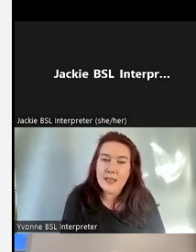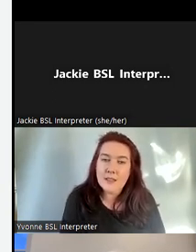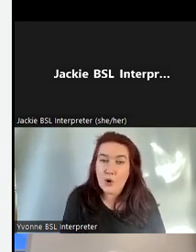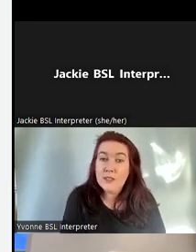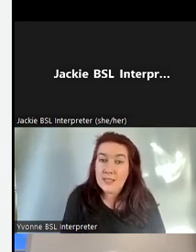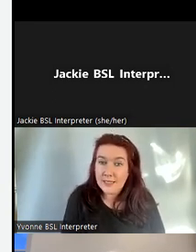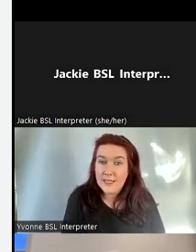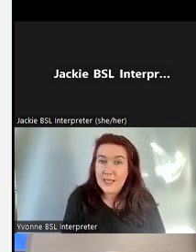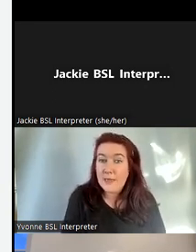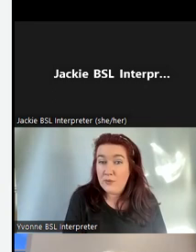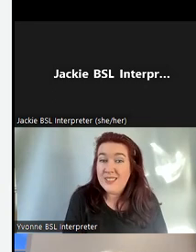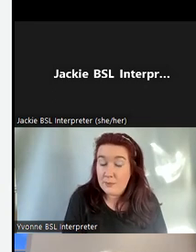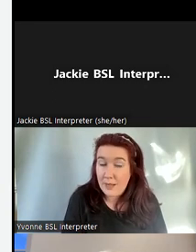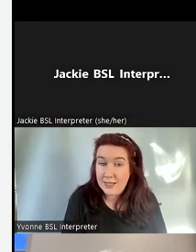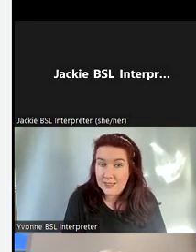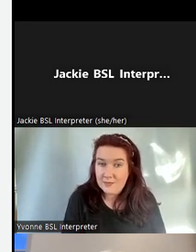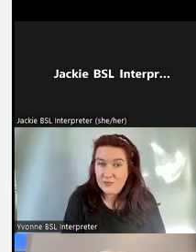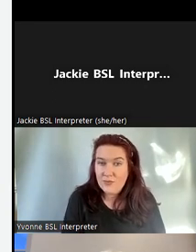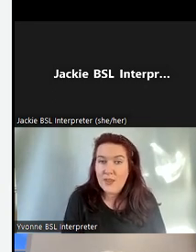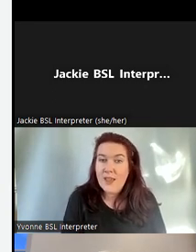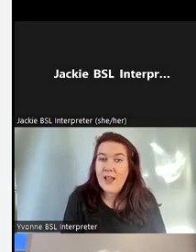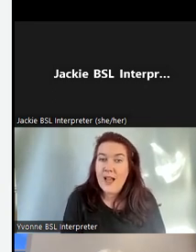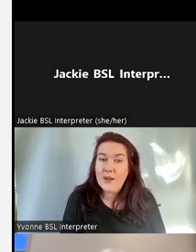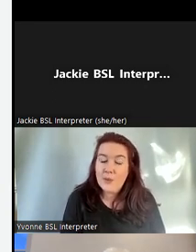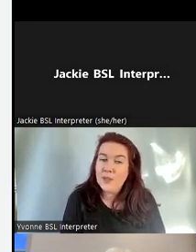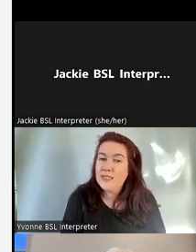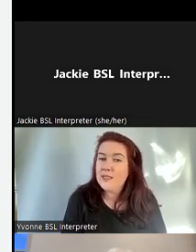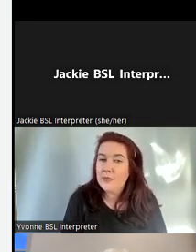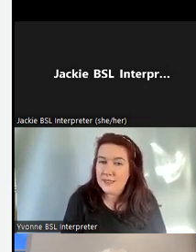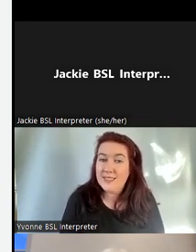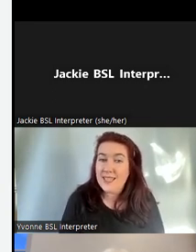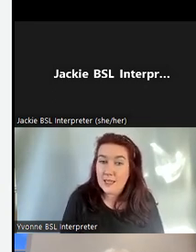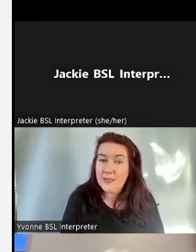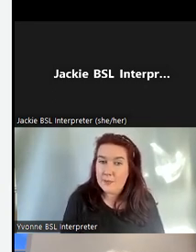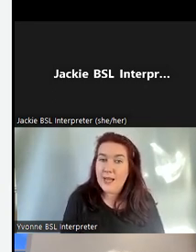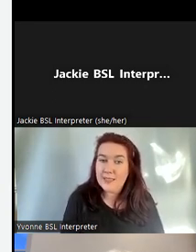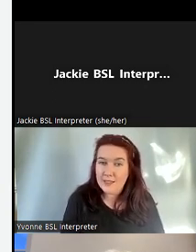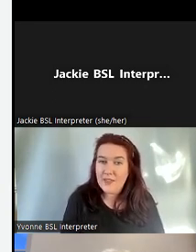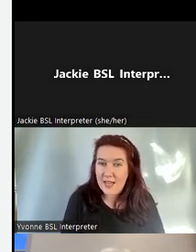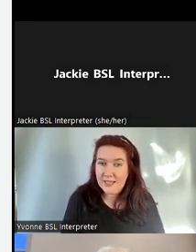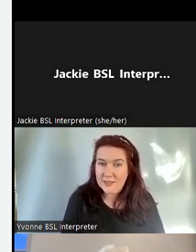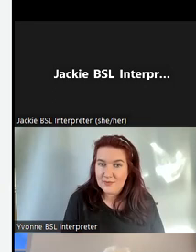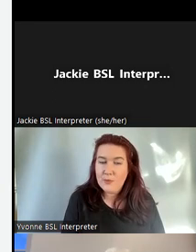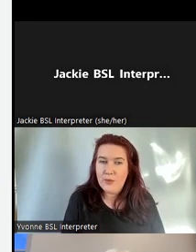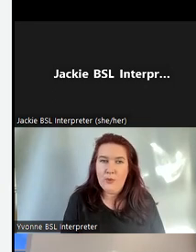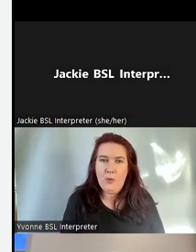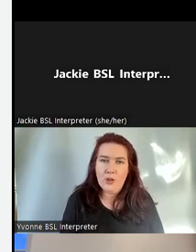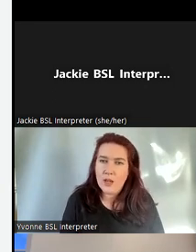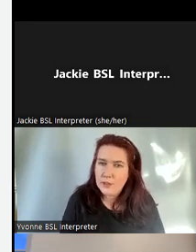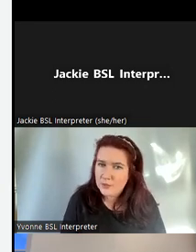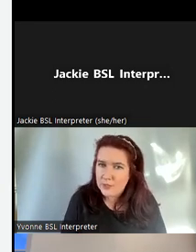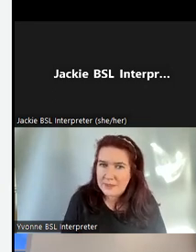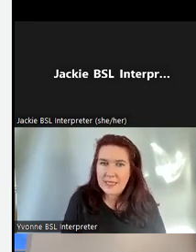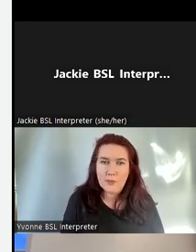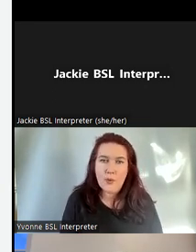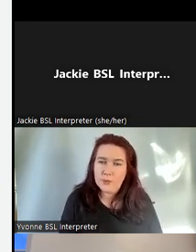BSL Scotland Act had been recently passed and we wanted something to celebrate the passing of that act and we thought well what